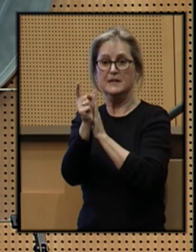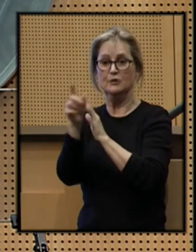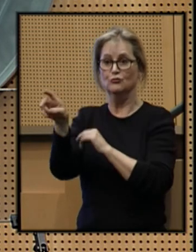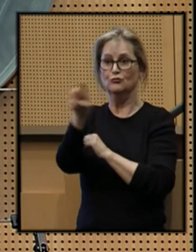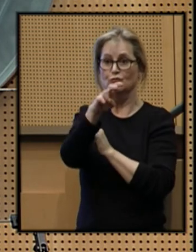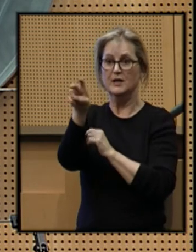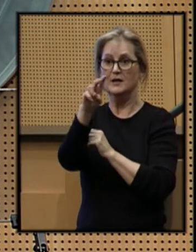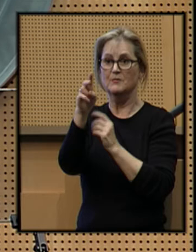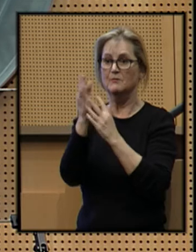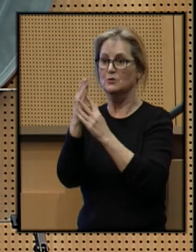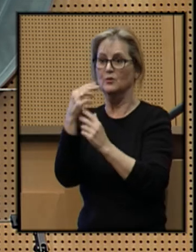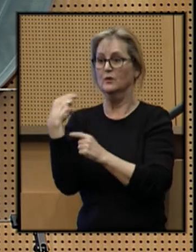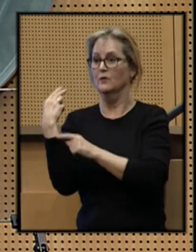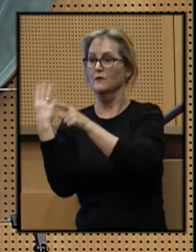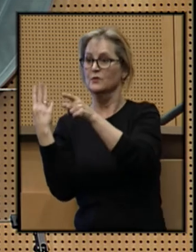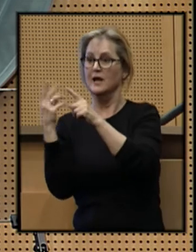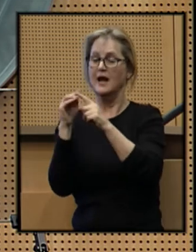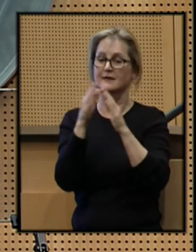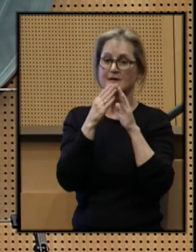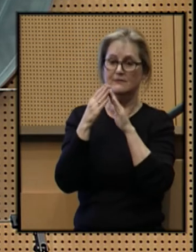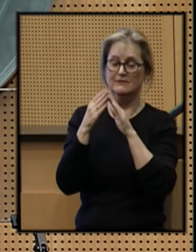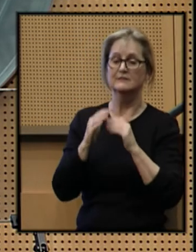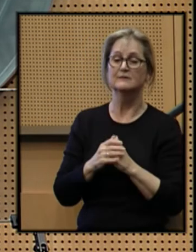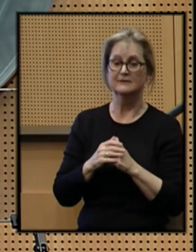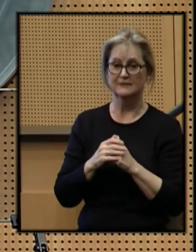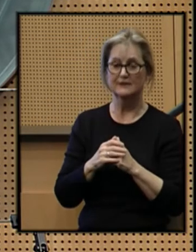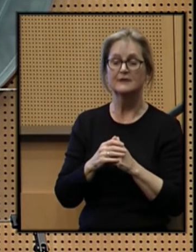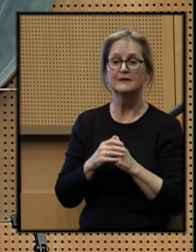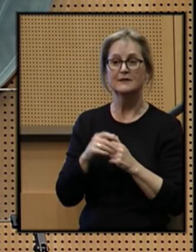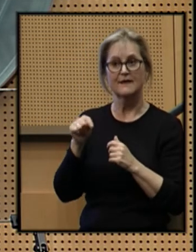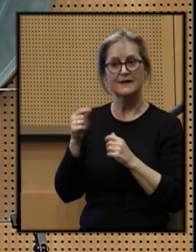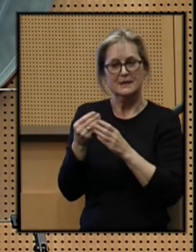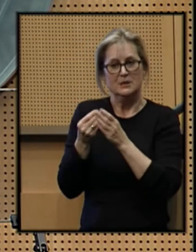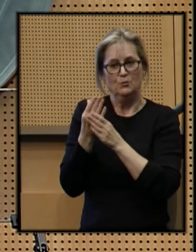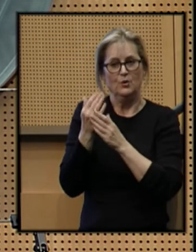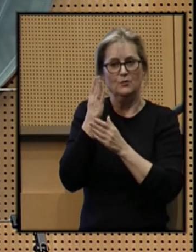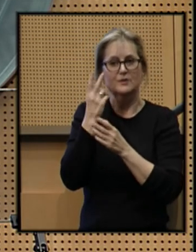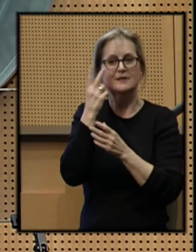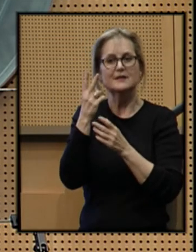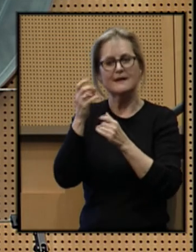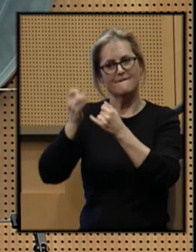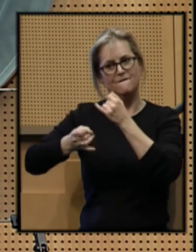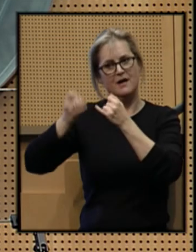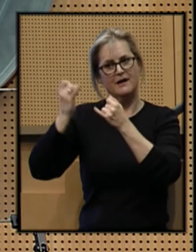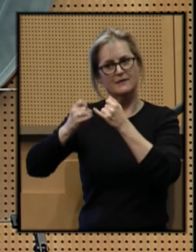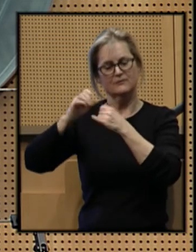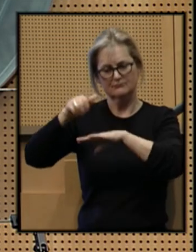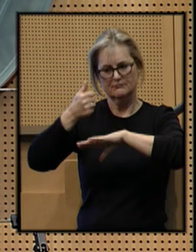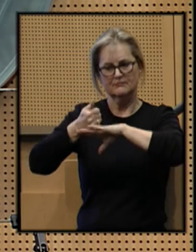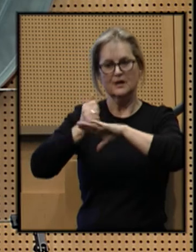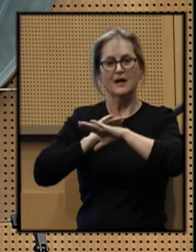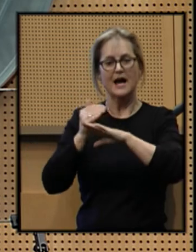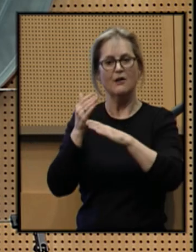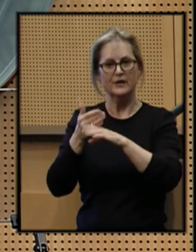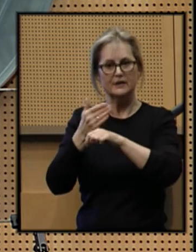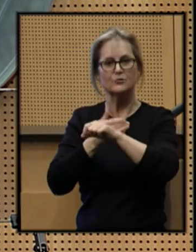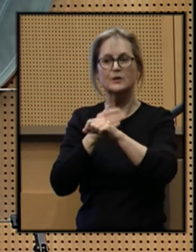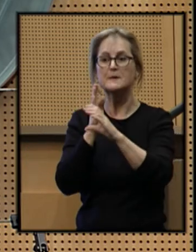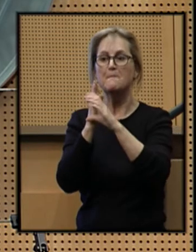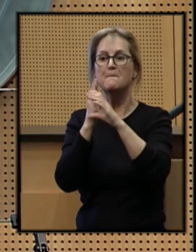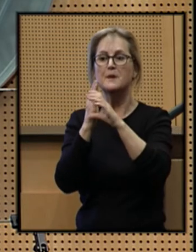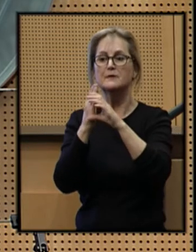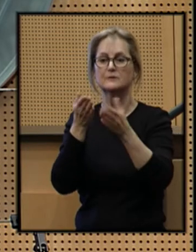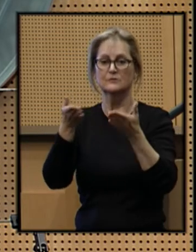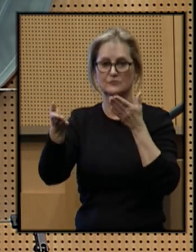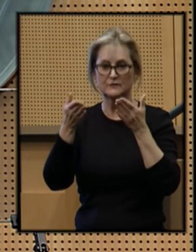between the university and downtown. This spring, we will see the final installment of our increased bus transit